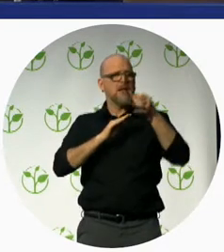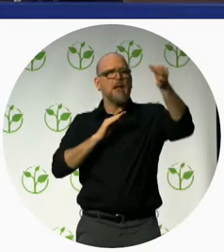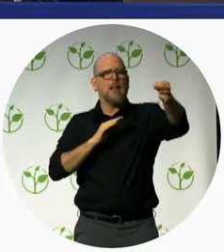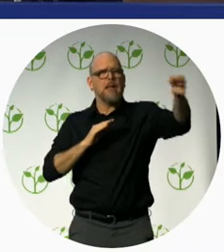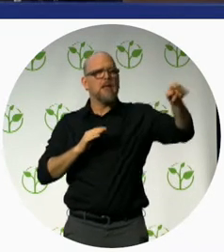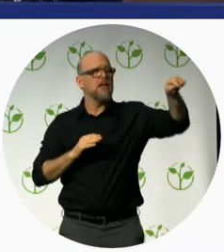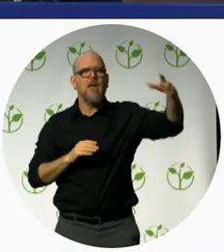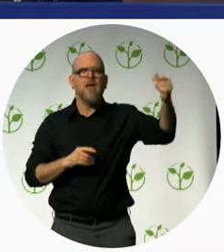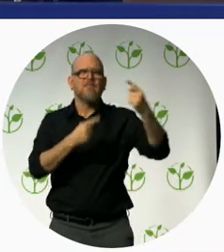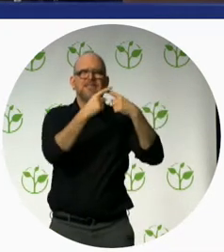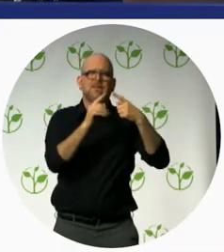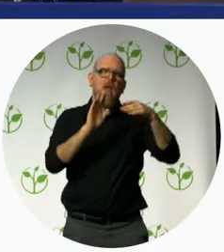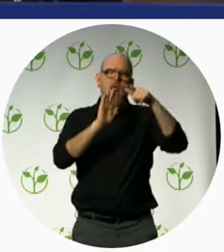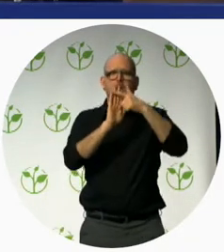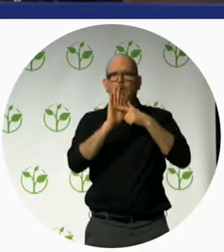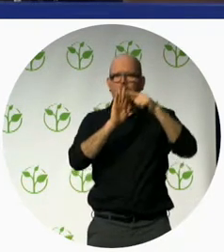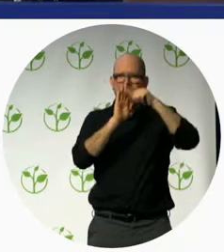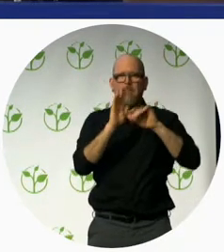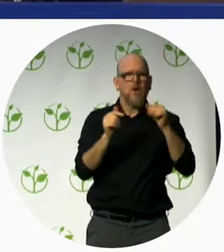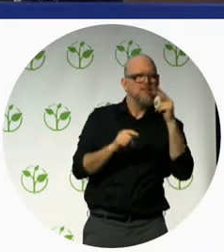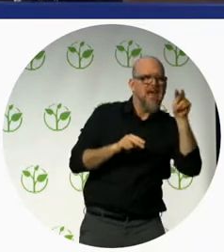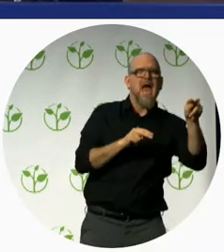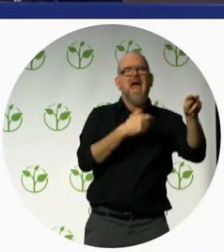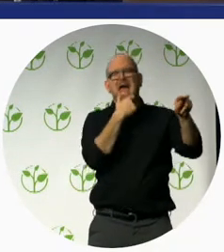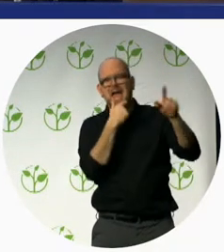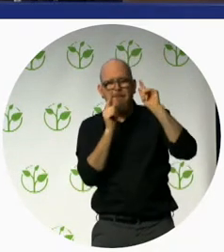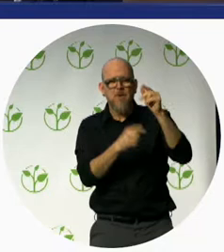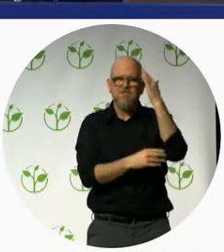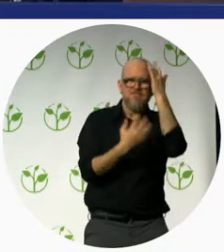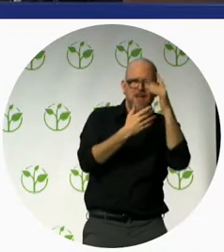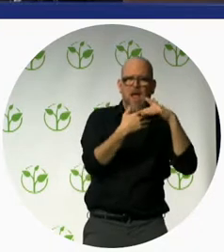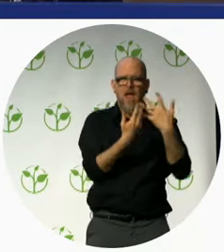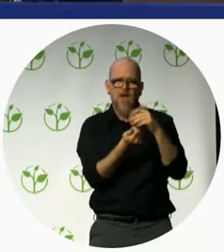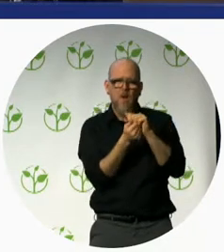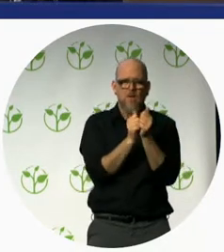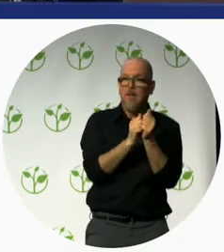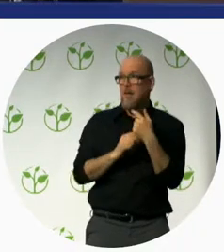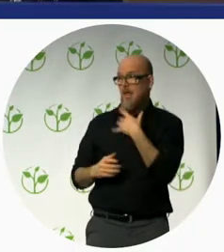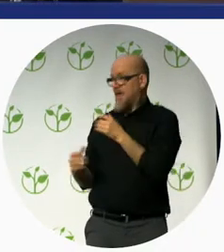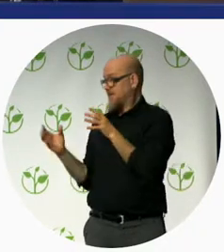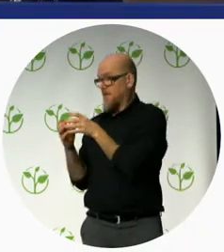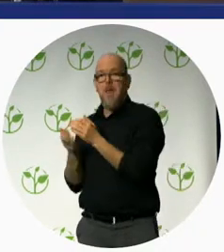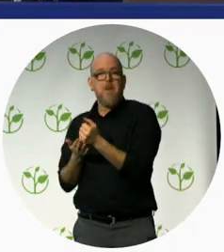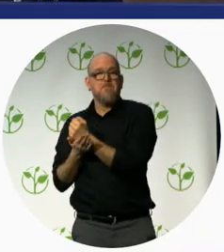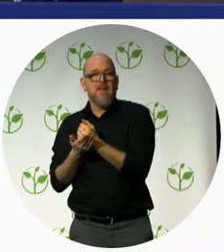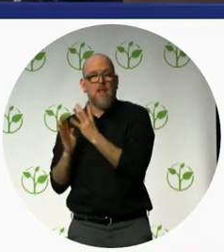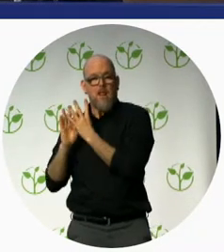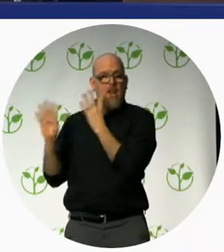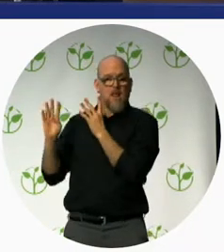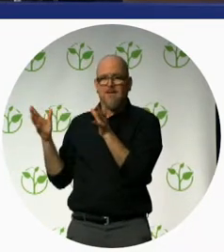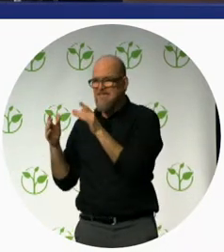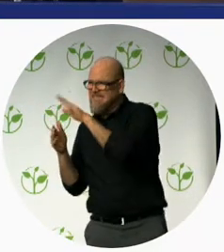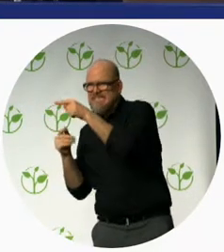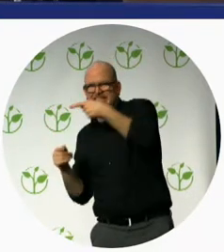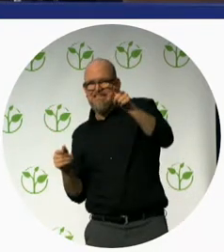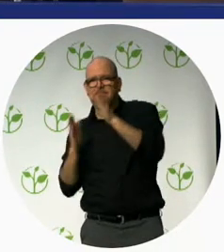we will send a medical team for proper medical assessment because we did not want to mislevel a single child